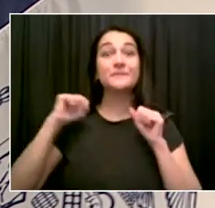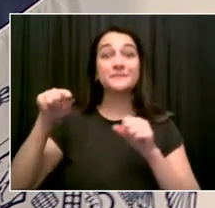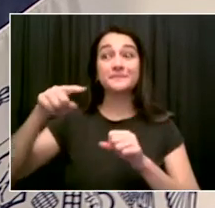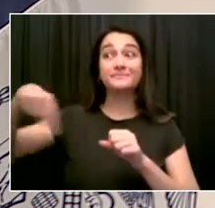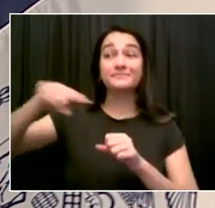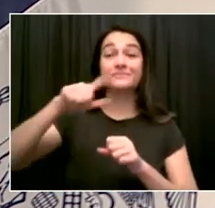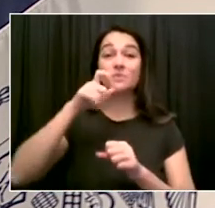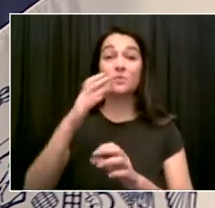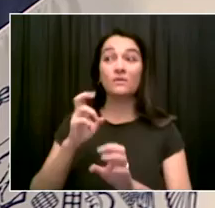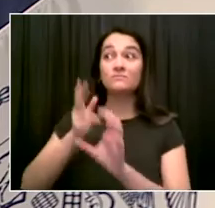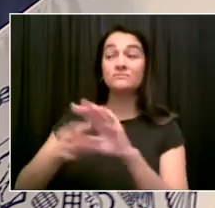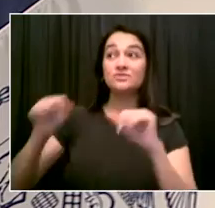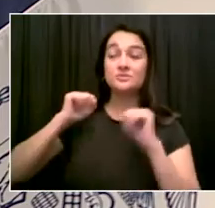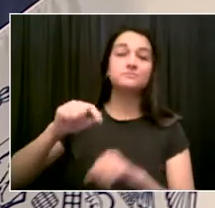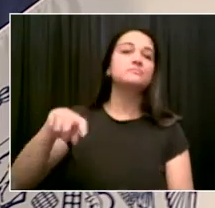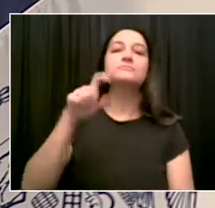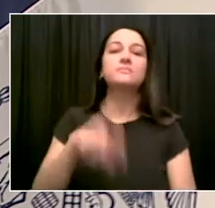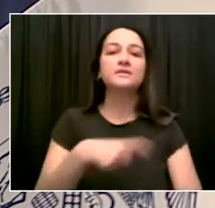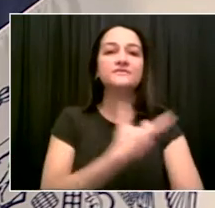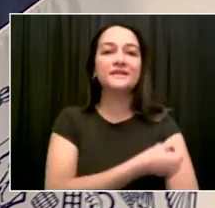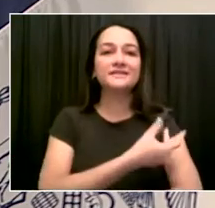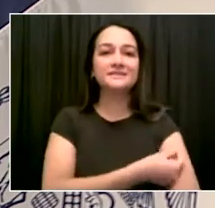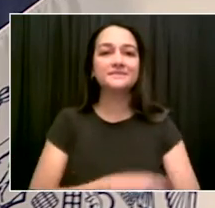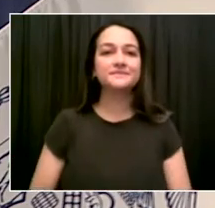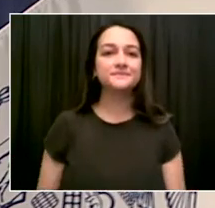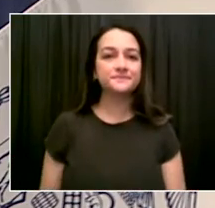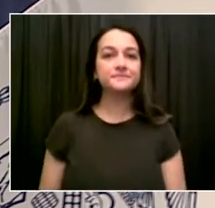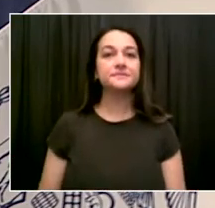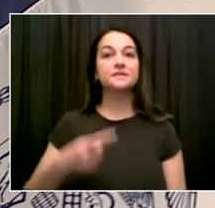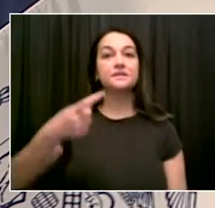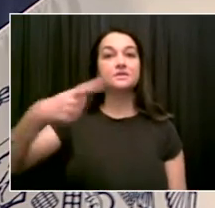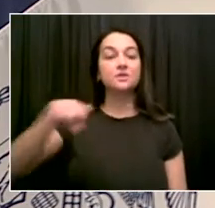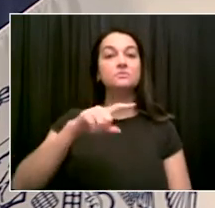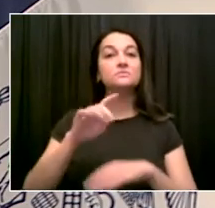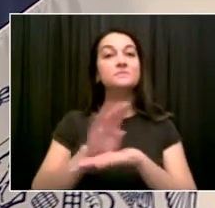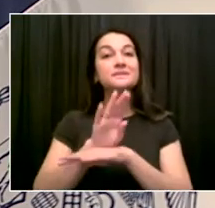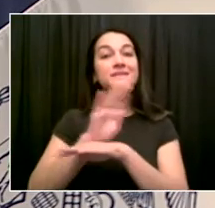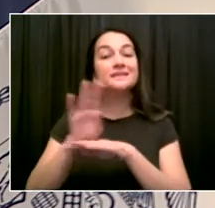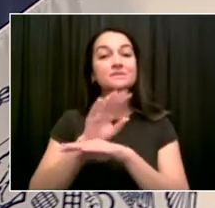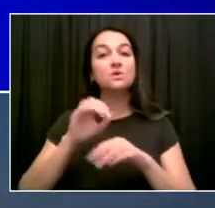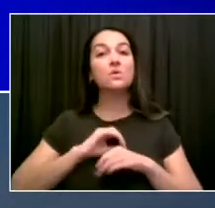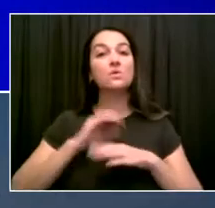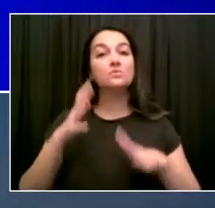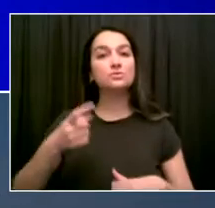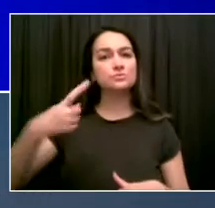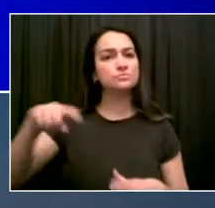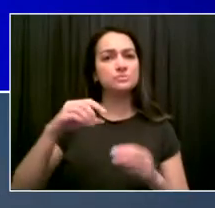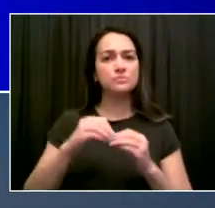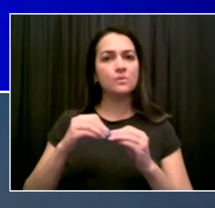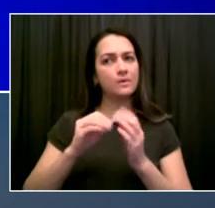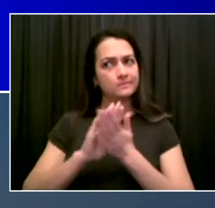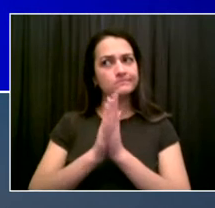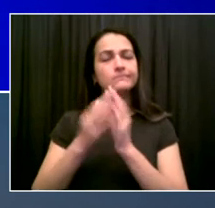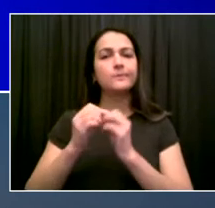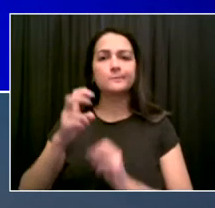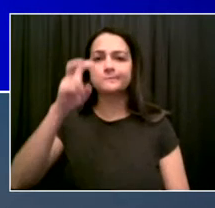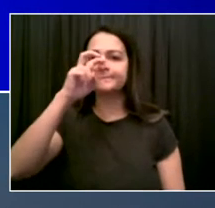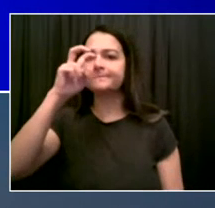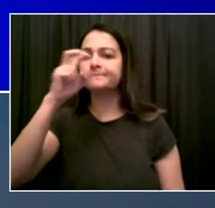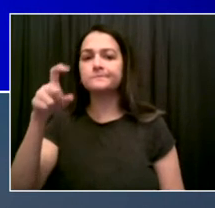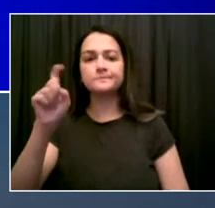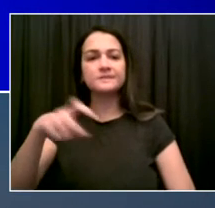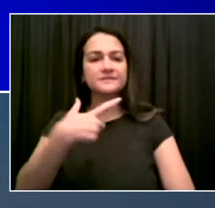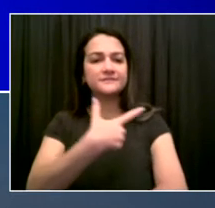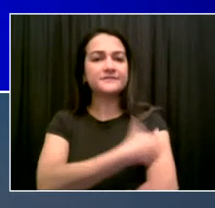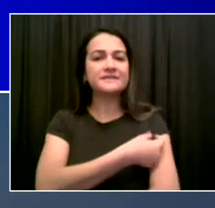private sector already saying clearly, vaccination is the answer. We need these strong, clear mandates. And we've